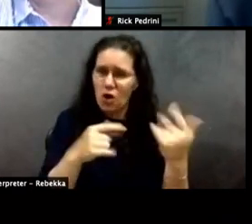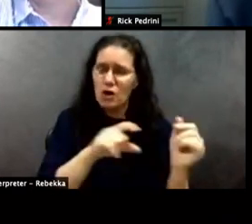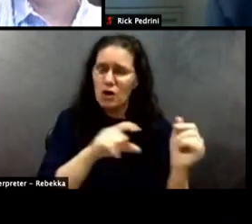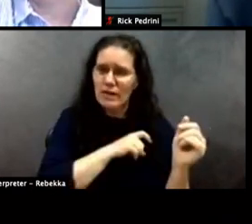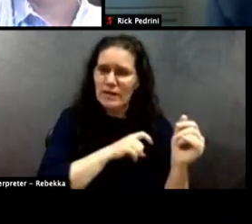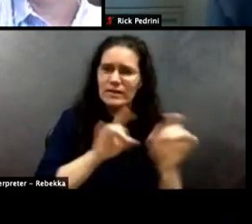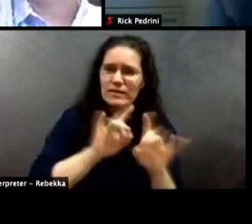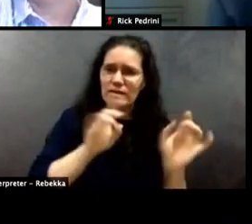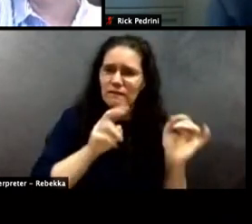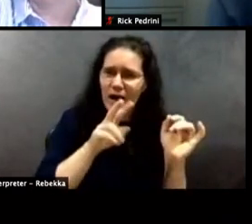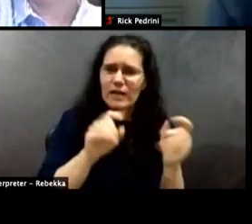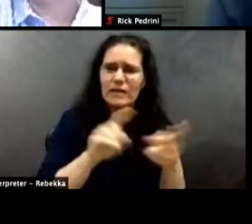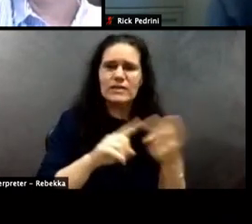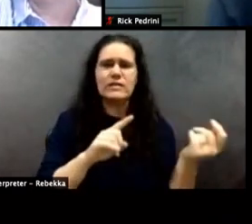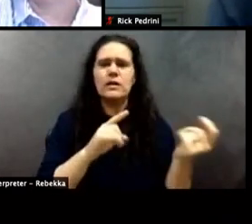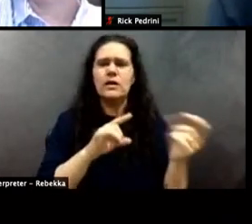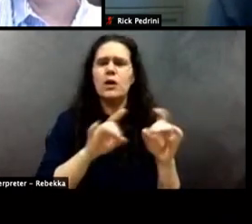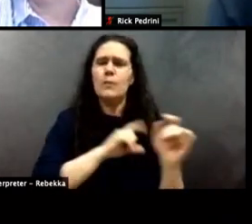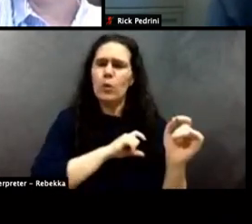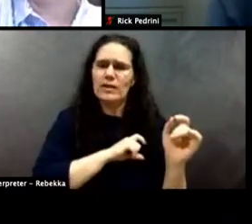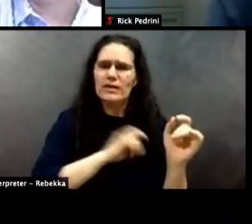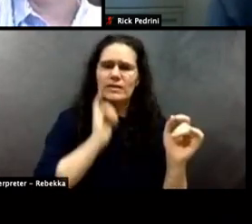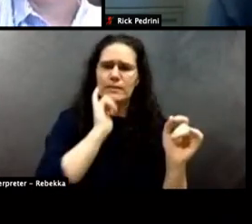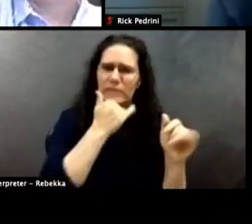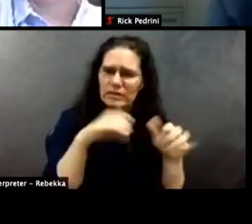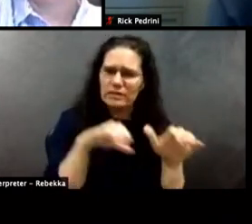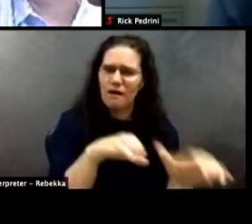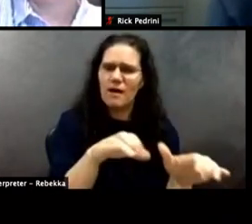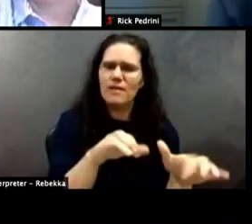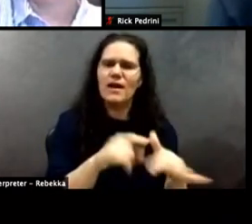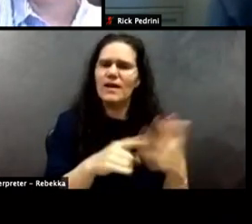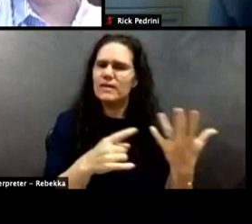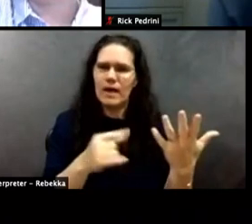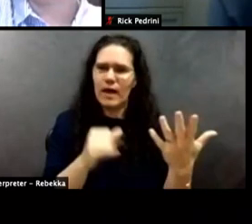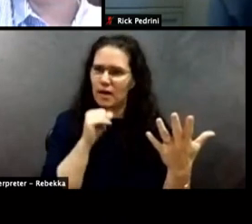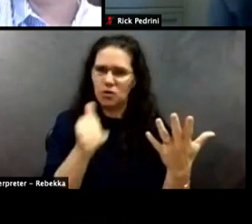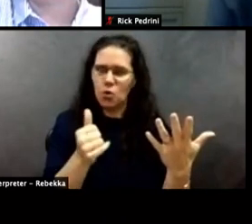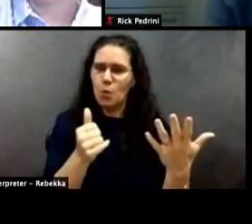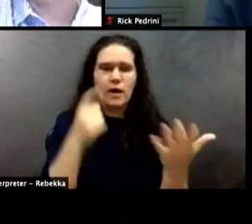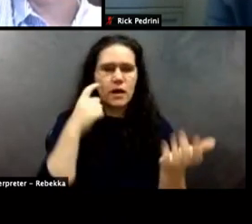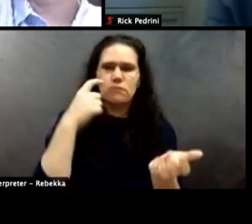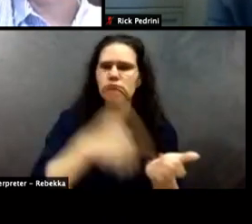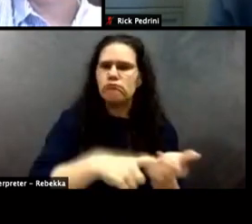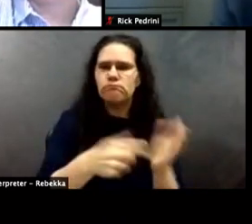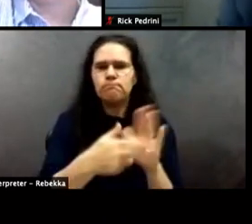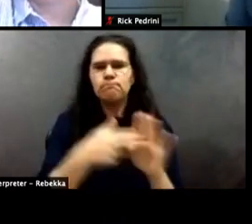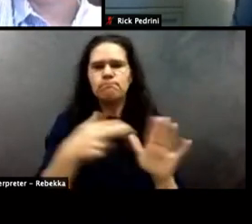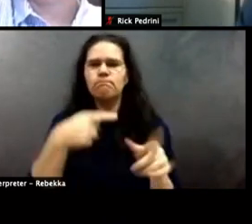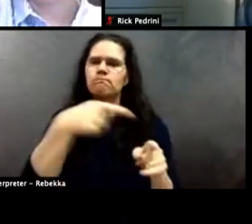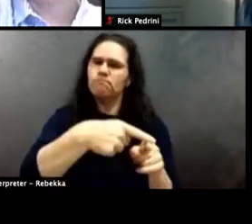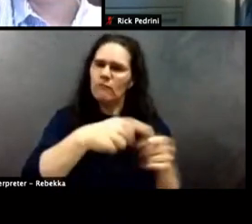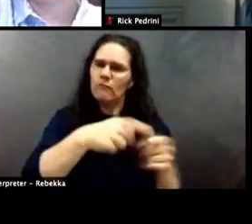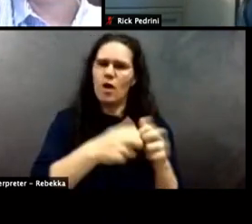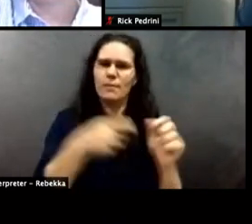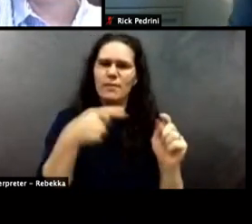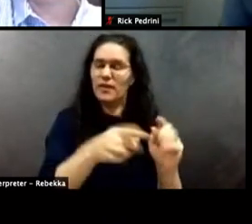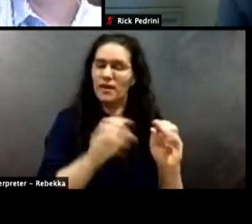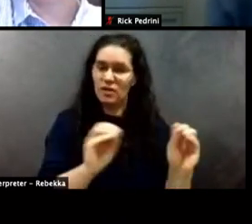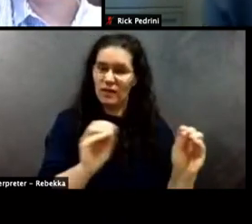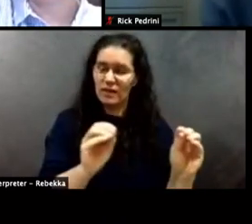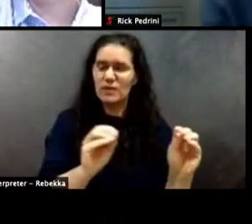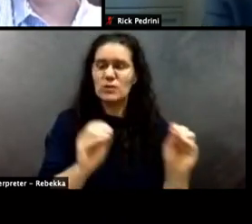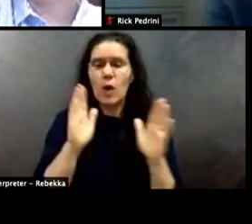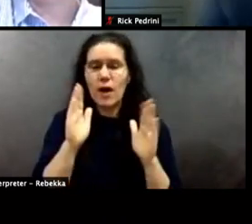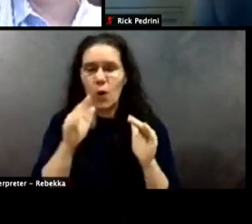violence. And I, and I hope that you and this example can start to recognize that there's a problem and then we can have a